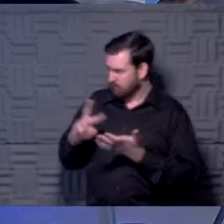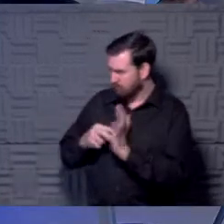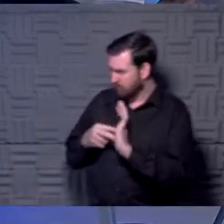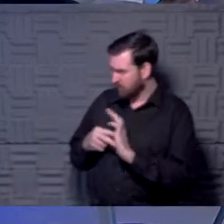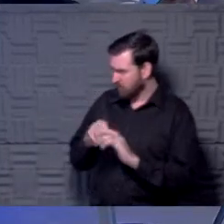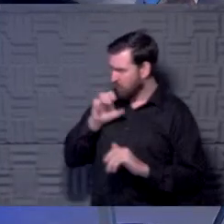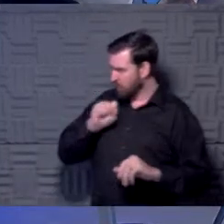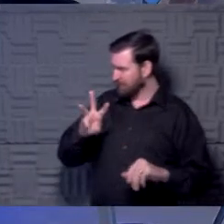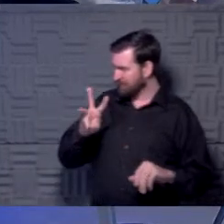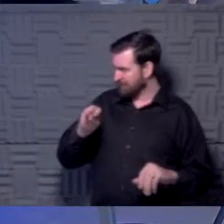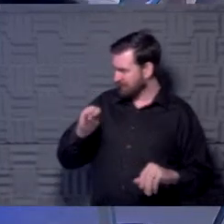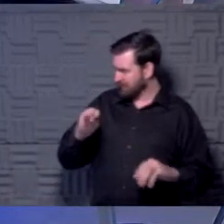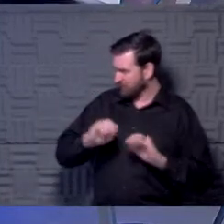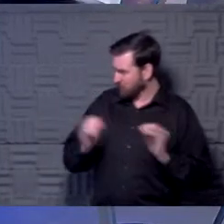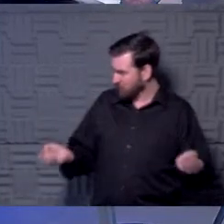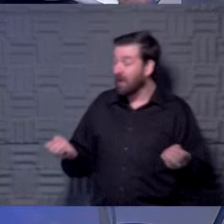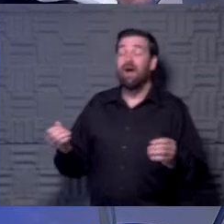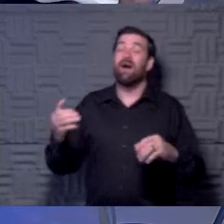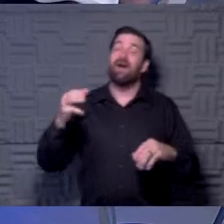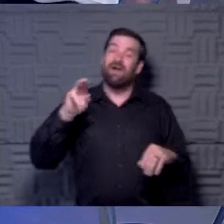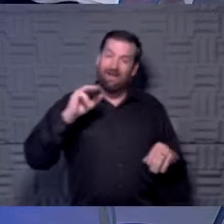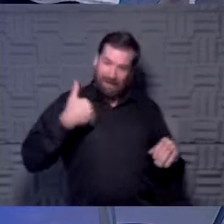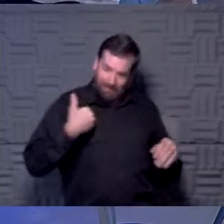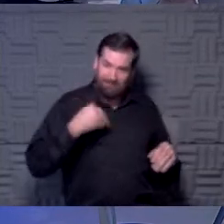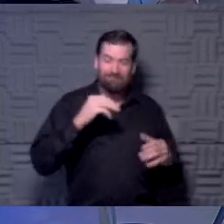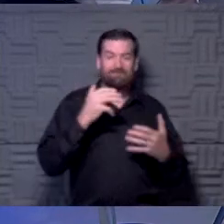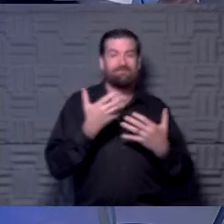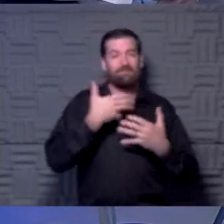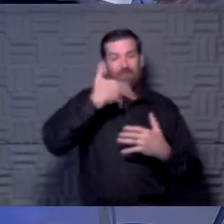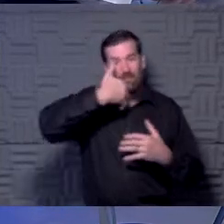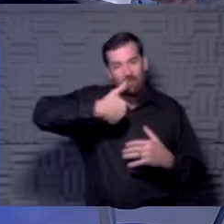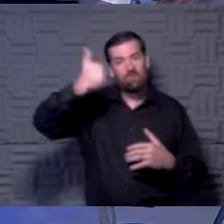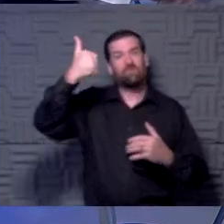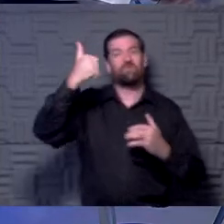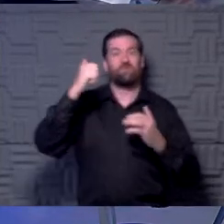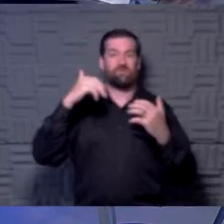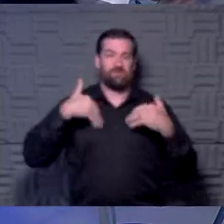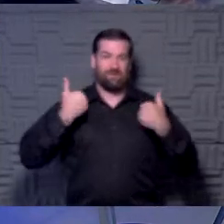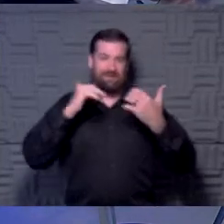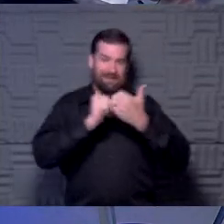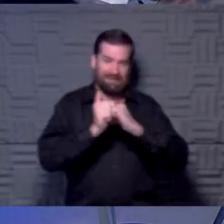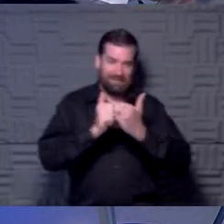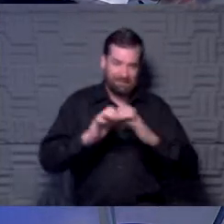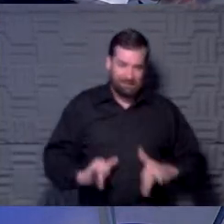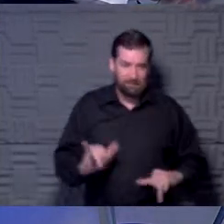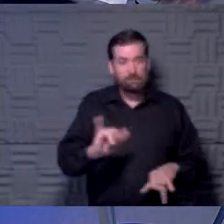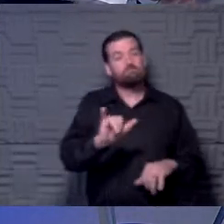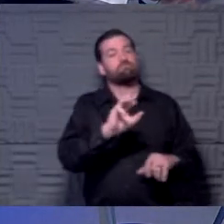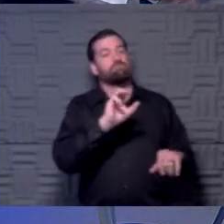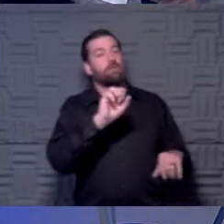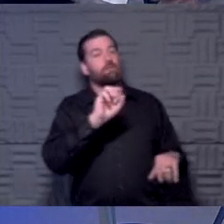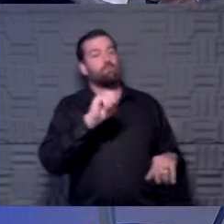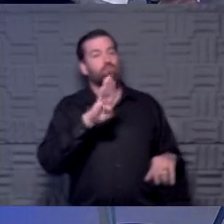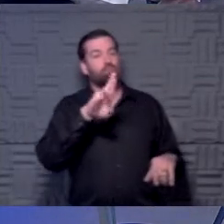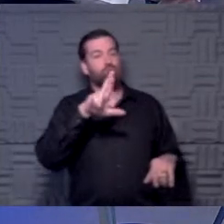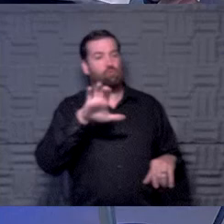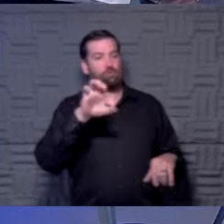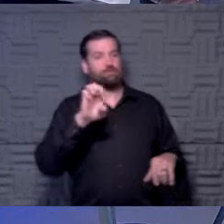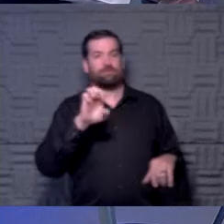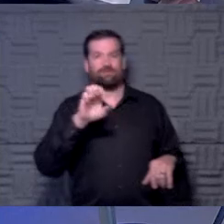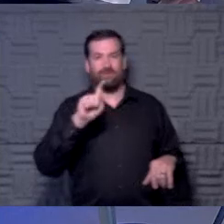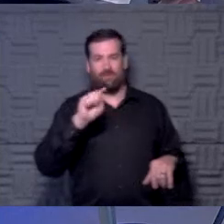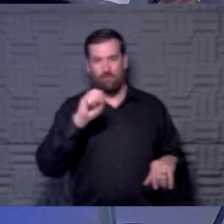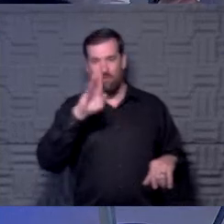you're saying we don't really have high-level sports. No, I take care of master's athletes too. I'm not that guy. That'd be Bruce Toby Wright. He runs marathons. I think the